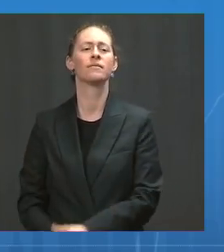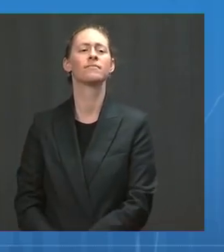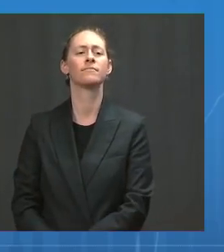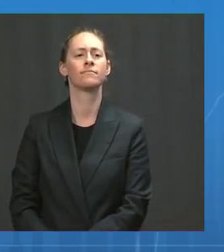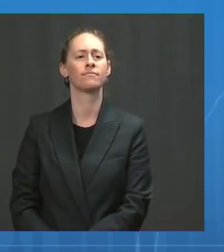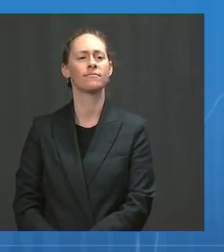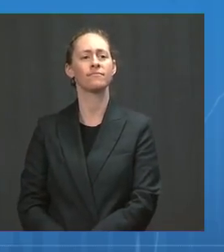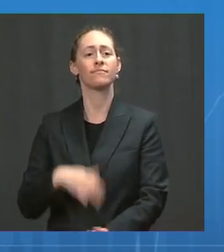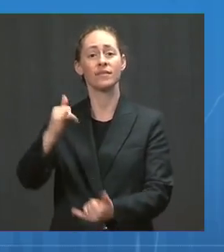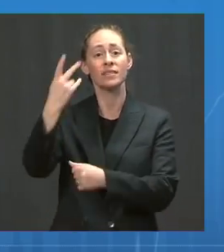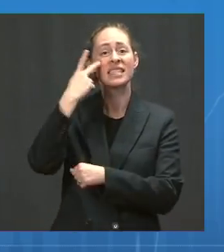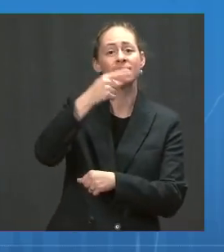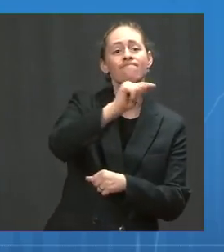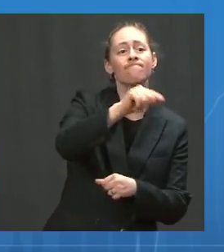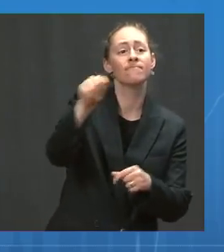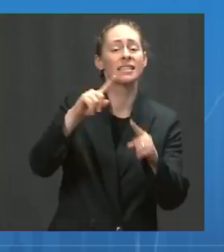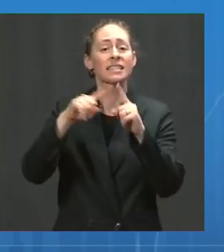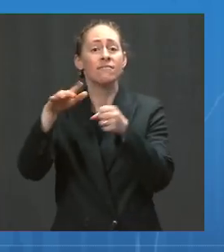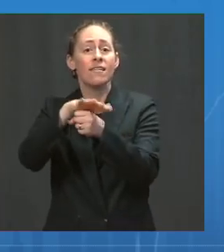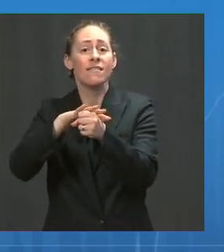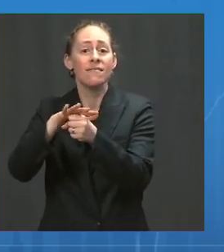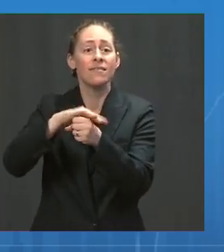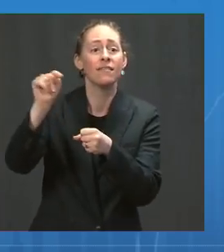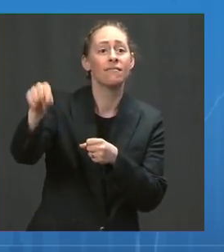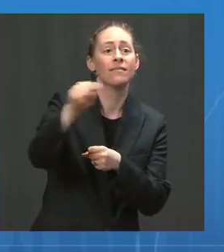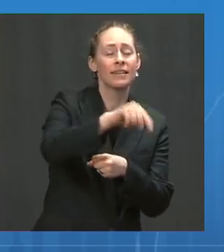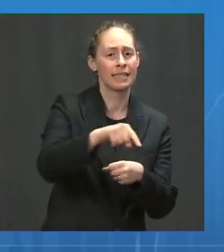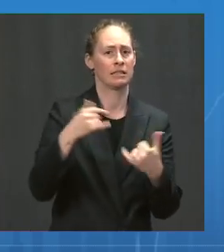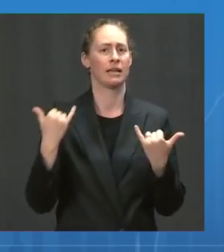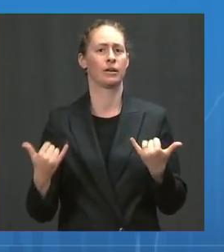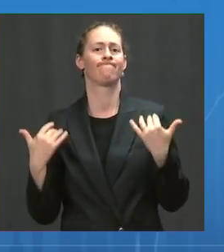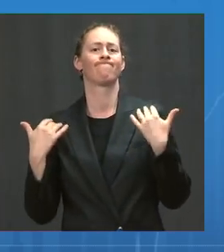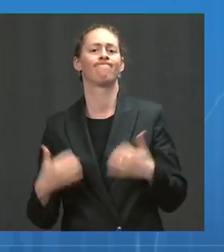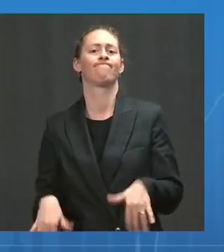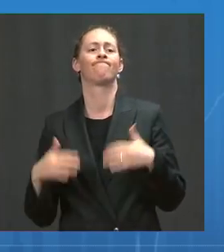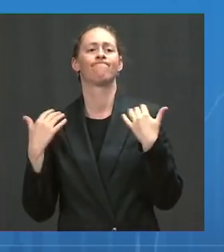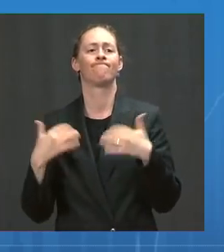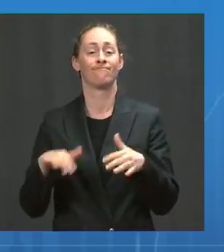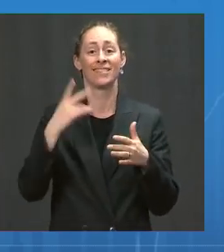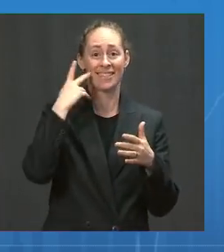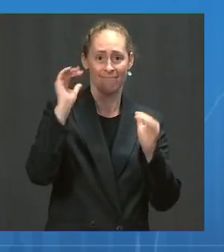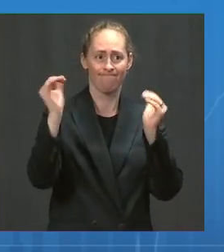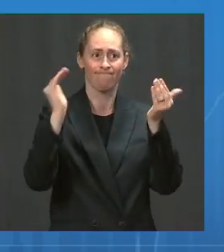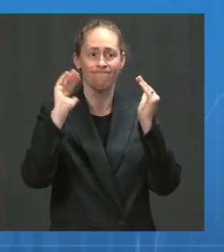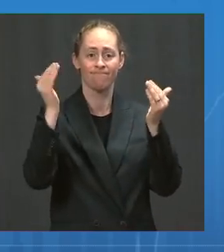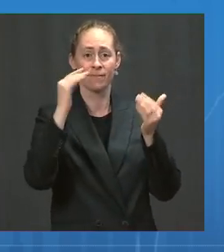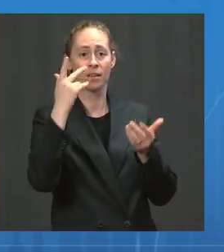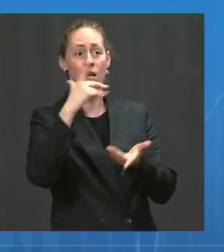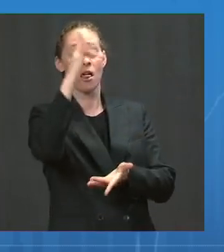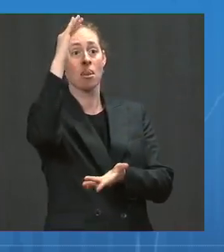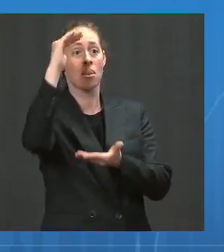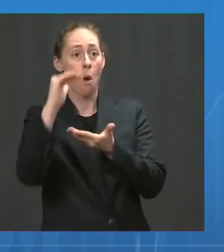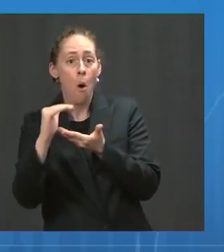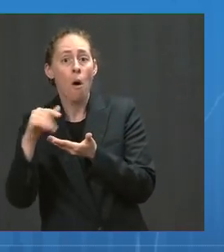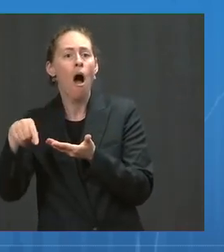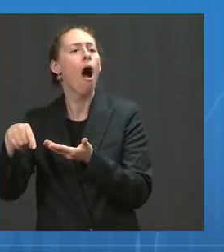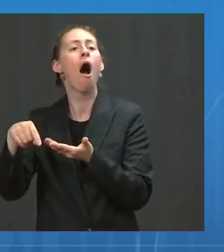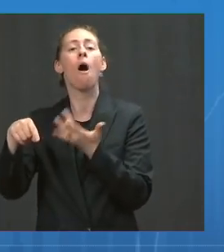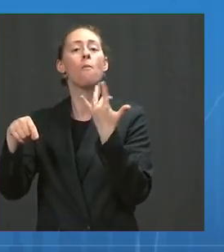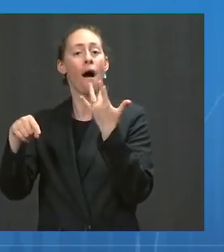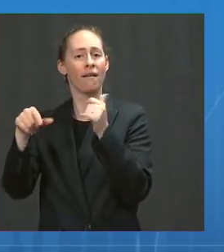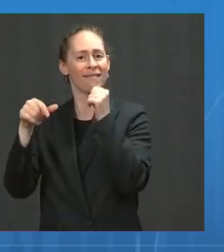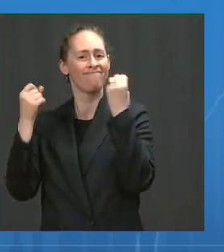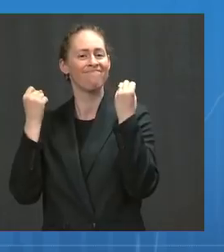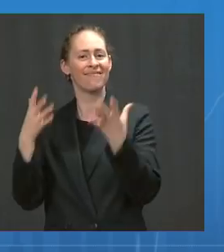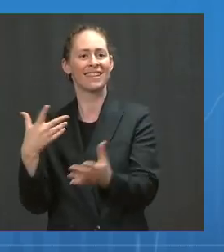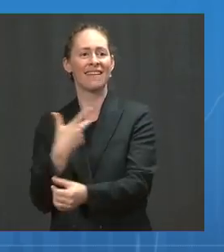most frequently correspond to counties with low vaccination rates. When we look over time, we can put these increasing cases